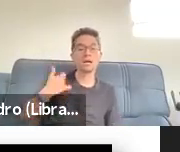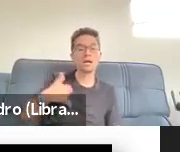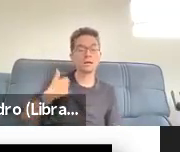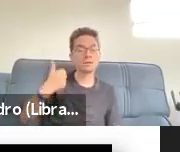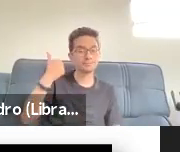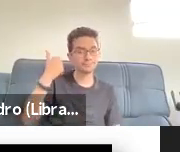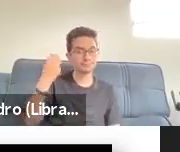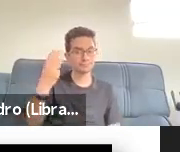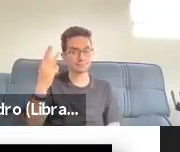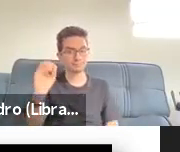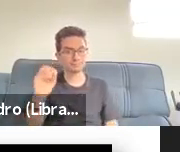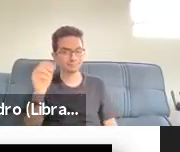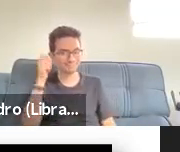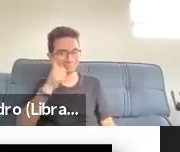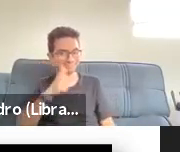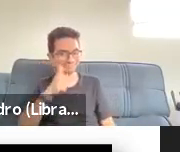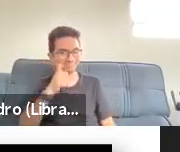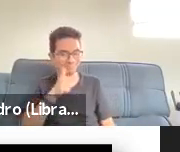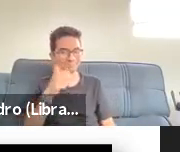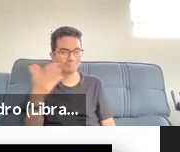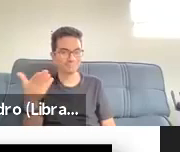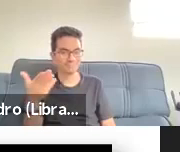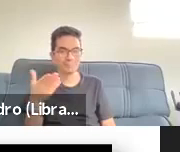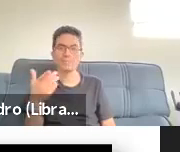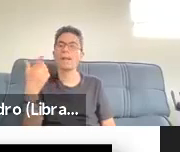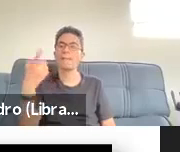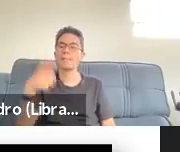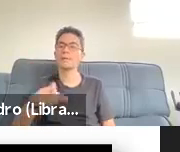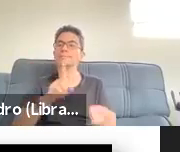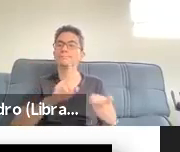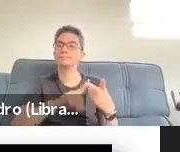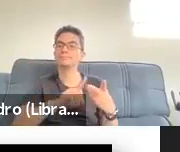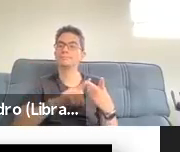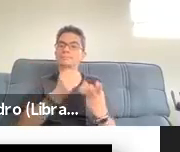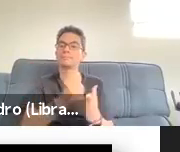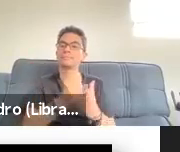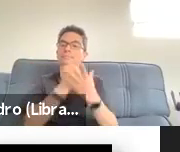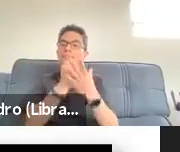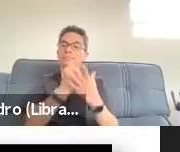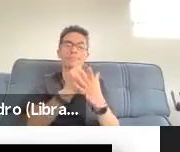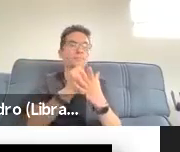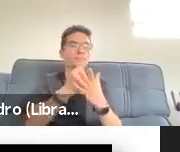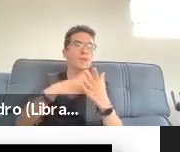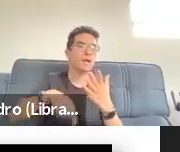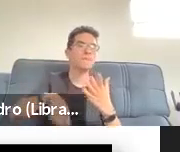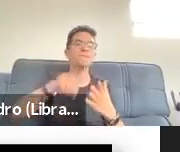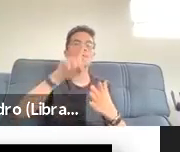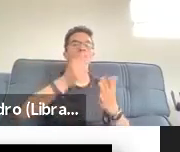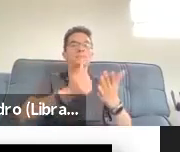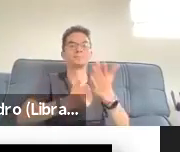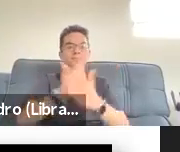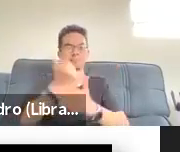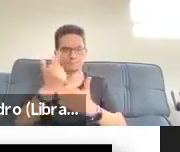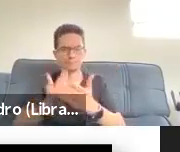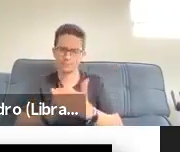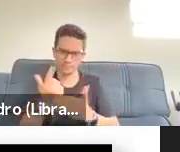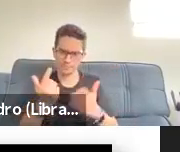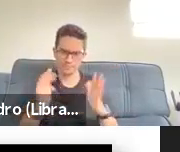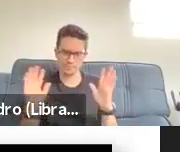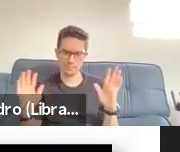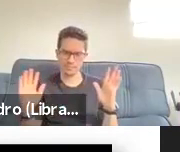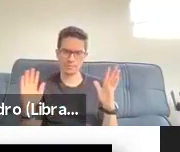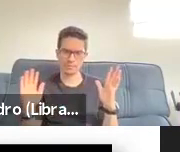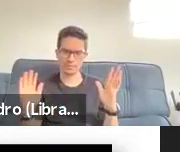shopping at the tech store for clickers. And the fact that you guys don't know what I'm talking about with clickers is